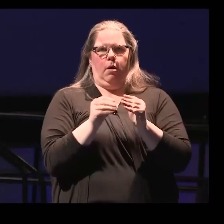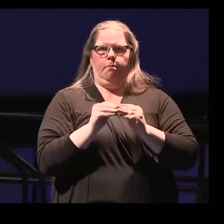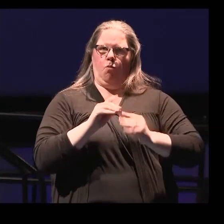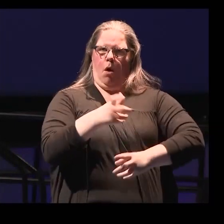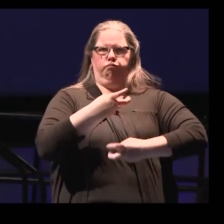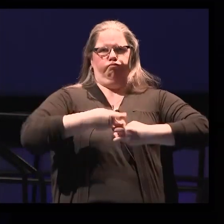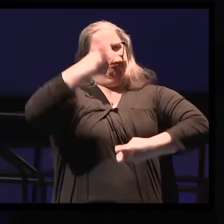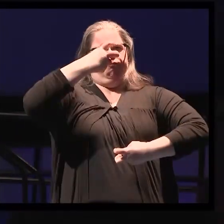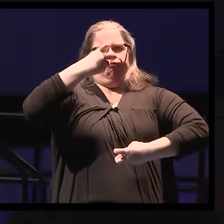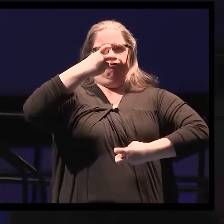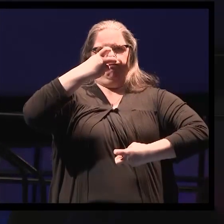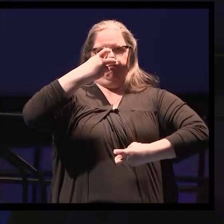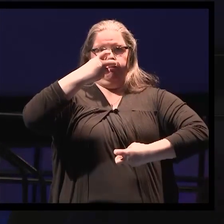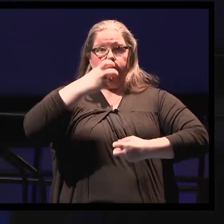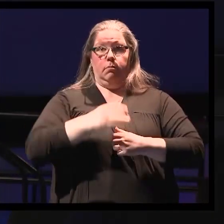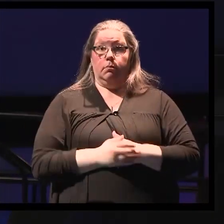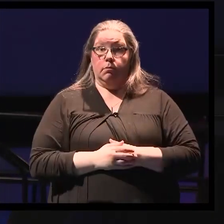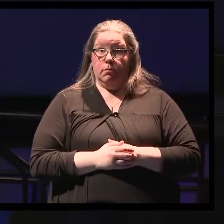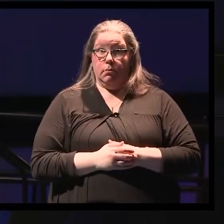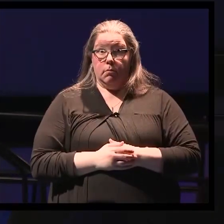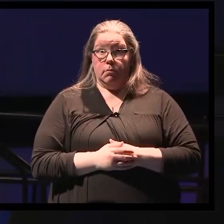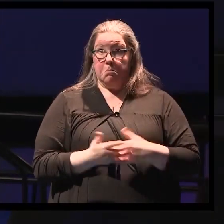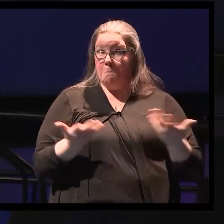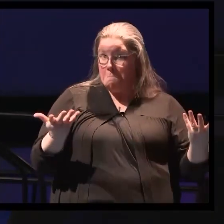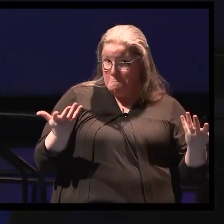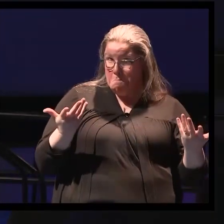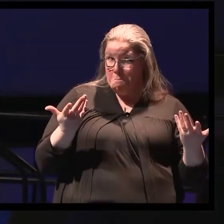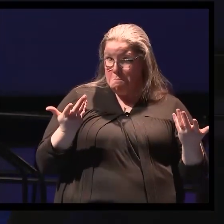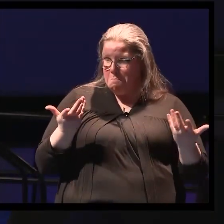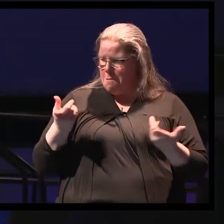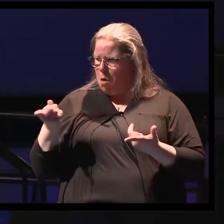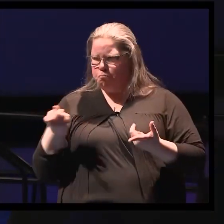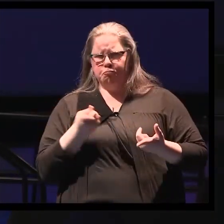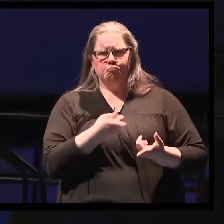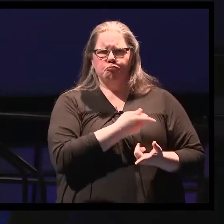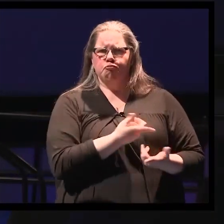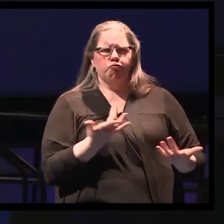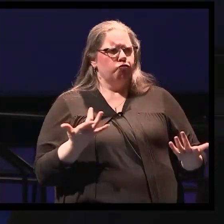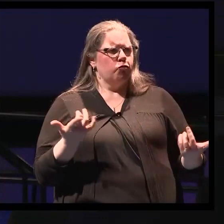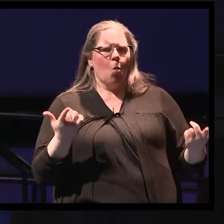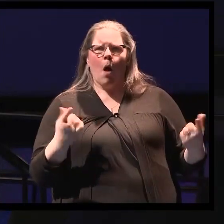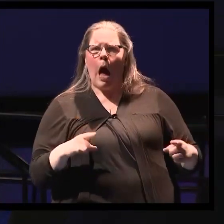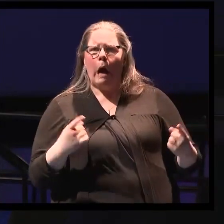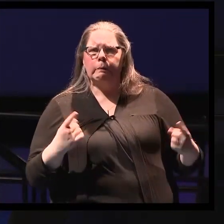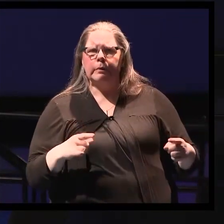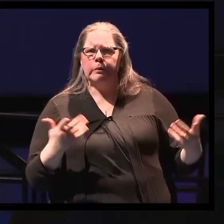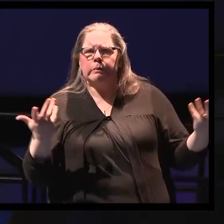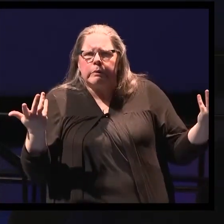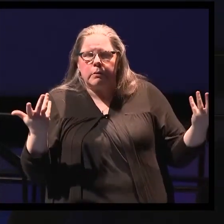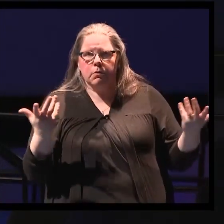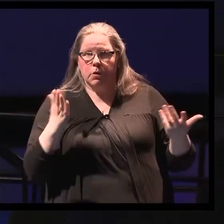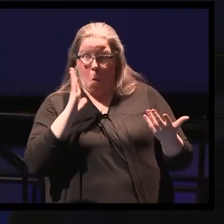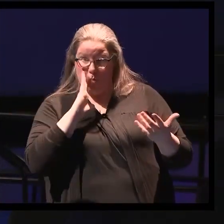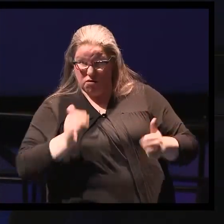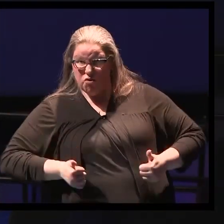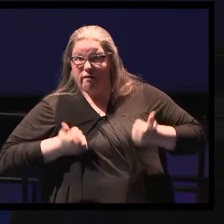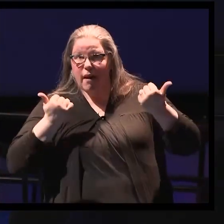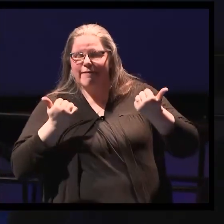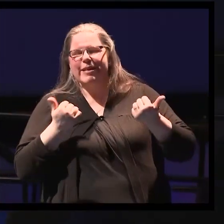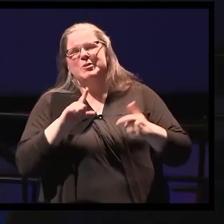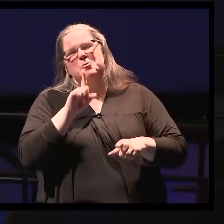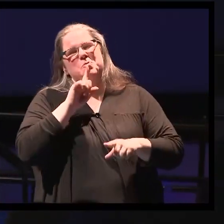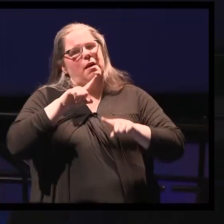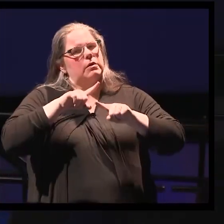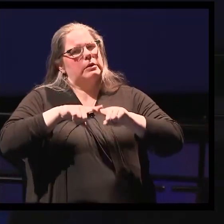Okay, so what are the outcomes of our patients? So the patient outcomes very much depends on what the underlying disease is.